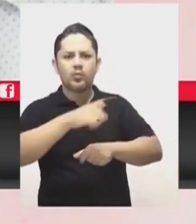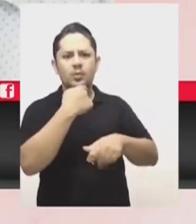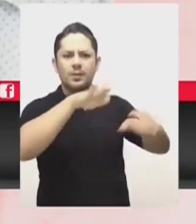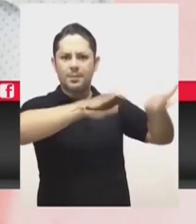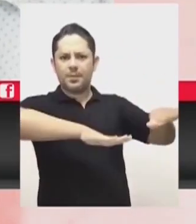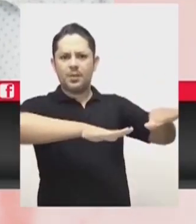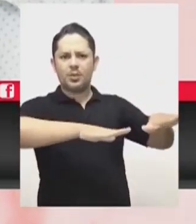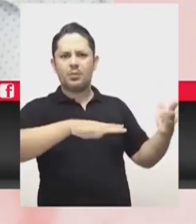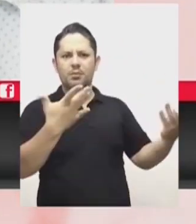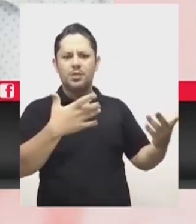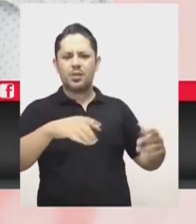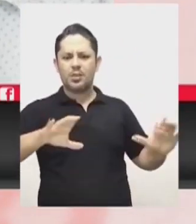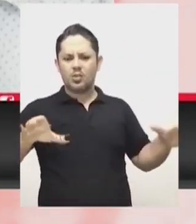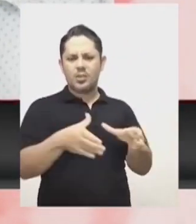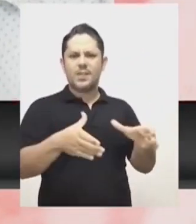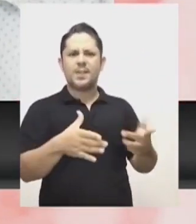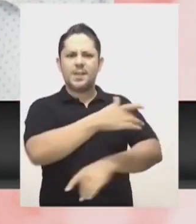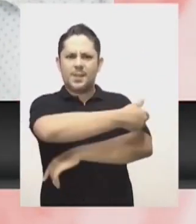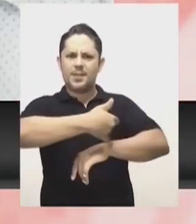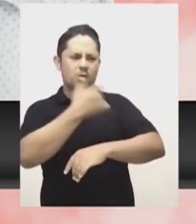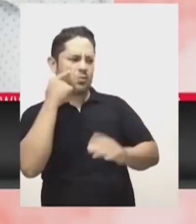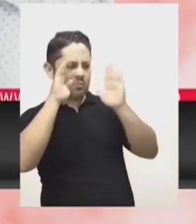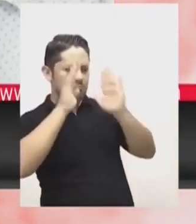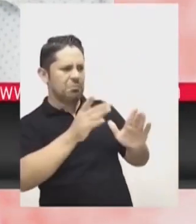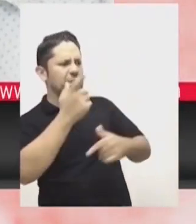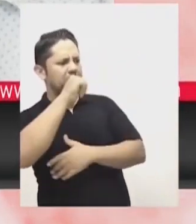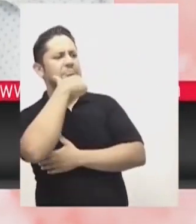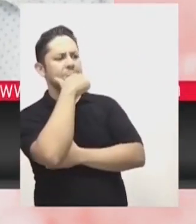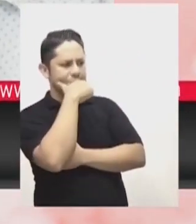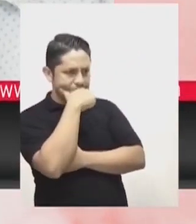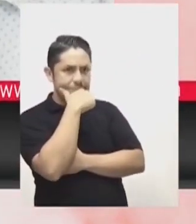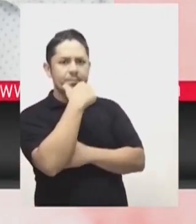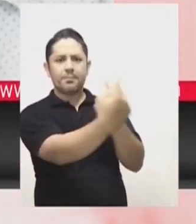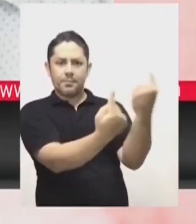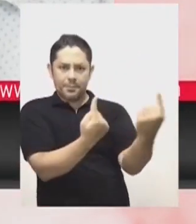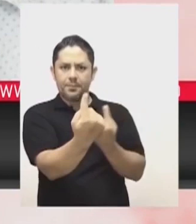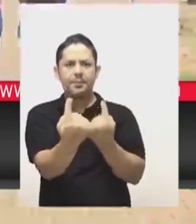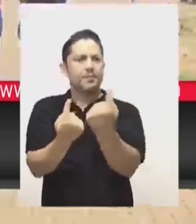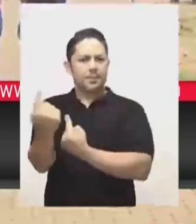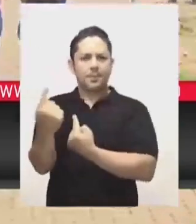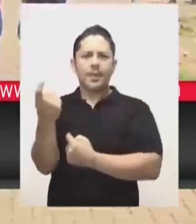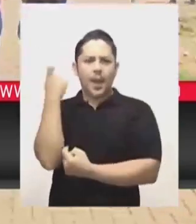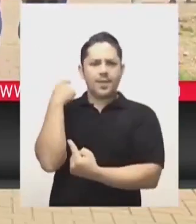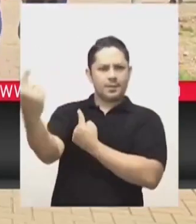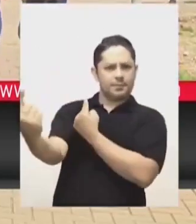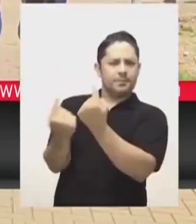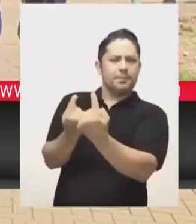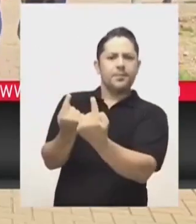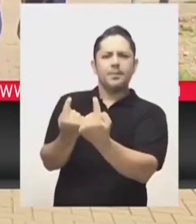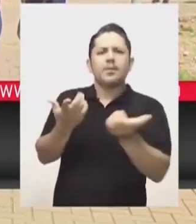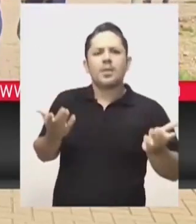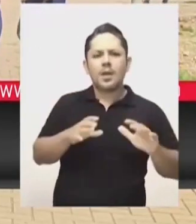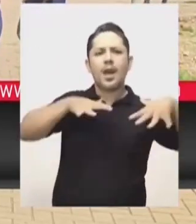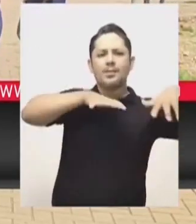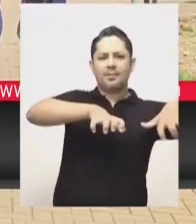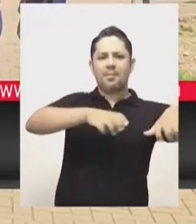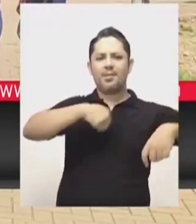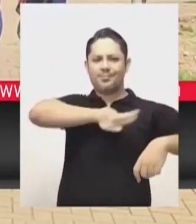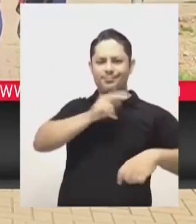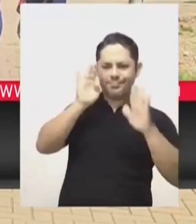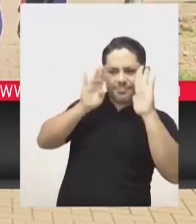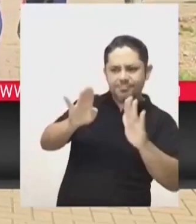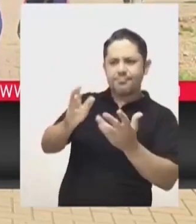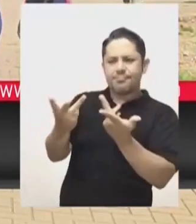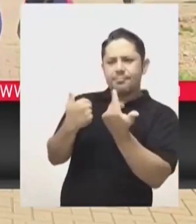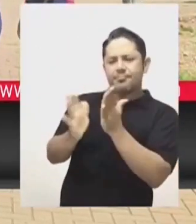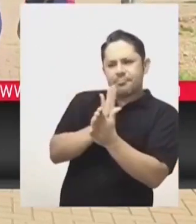listen to the representatives of the society of architects, who were the people who came yesterday to the departmental assembly. But in